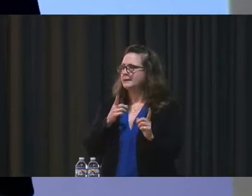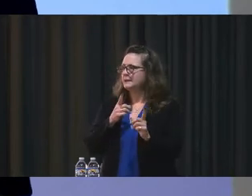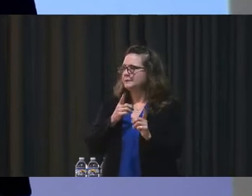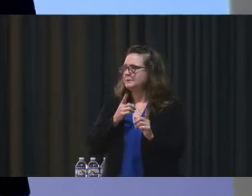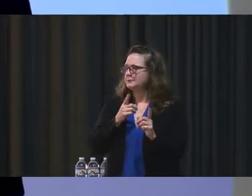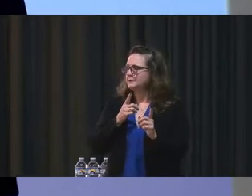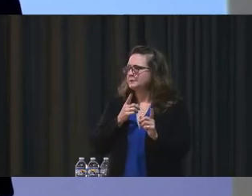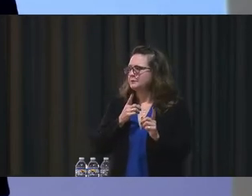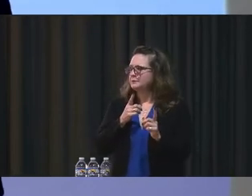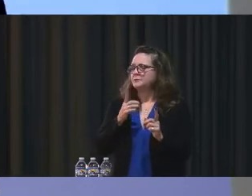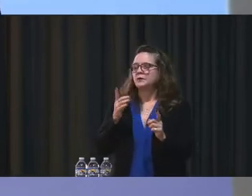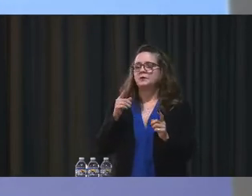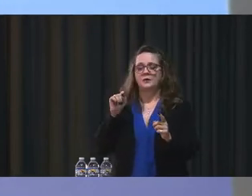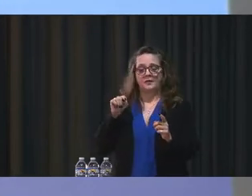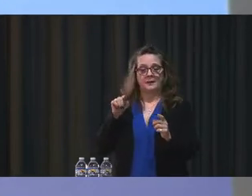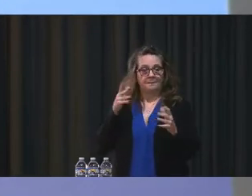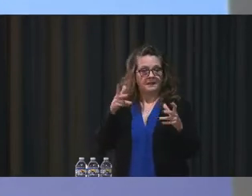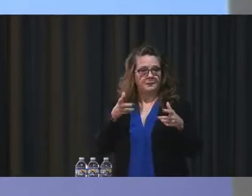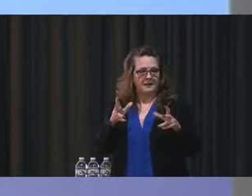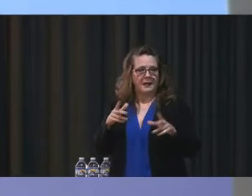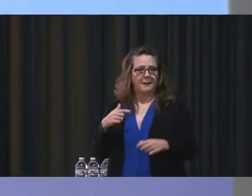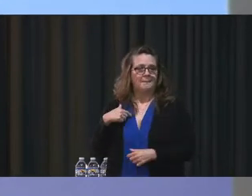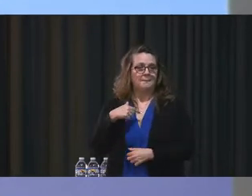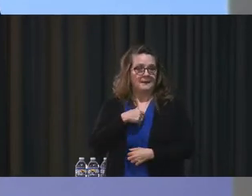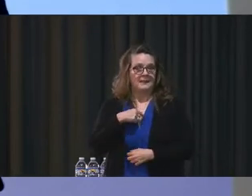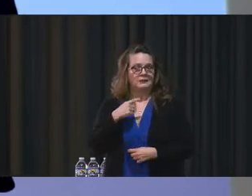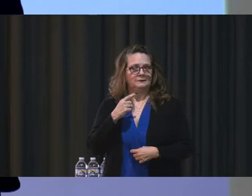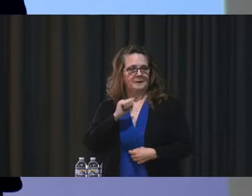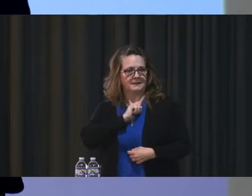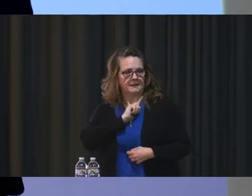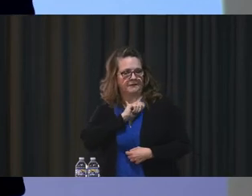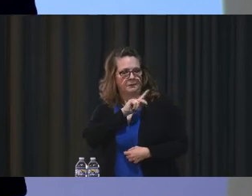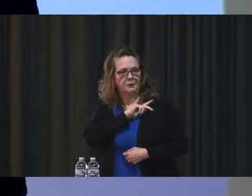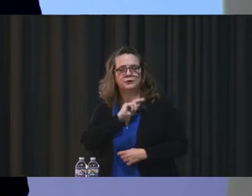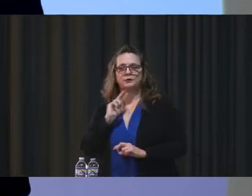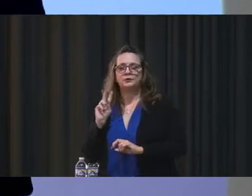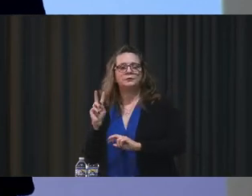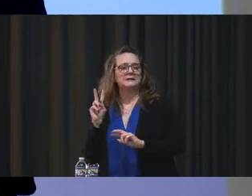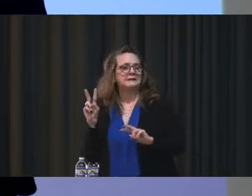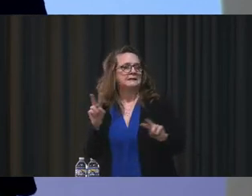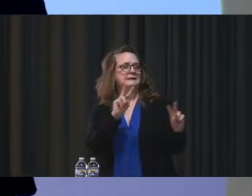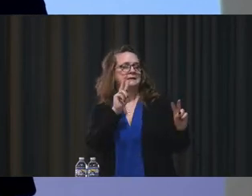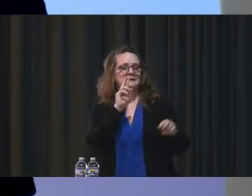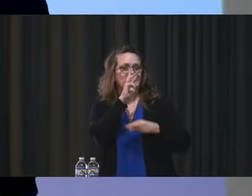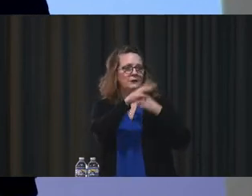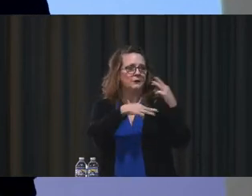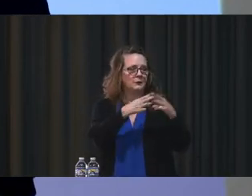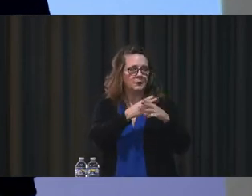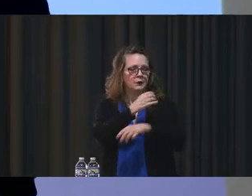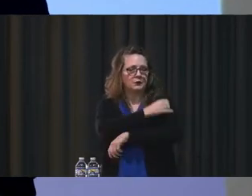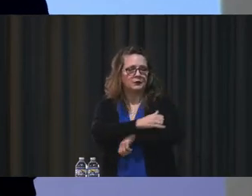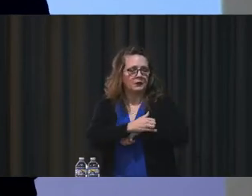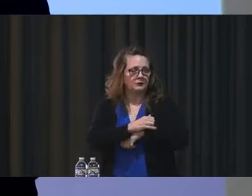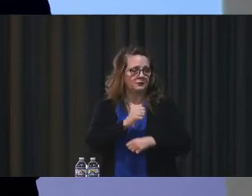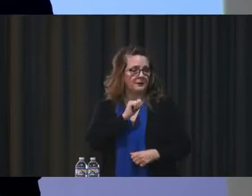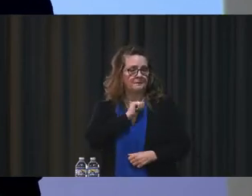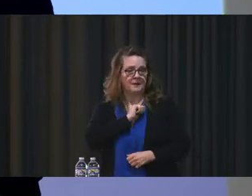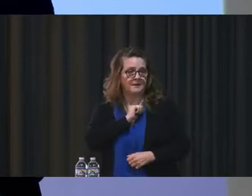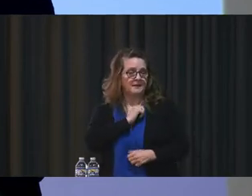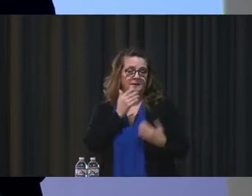that allowed me to see the country and see the world, some experiences that I might not have and